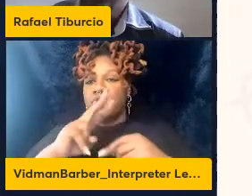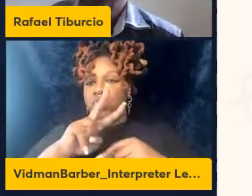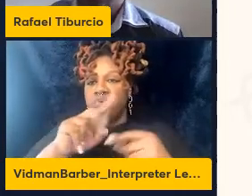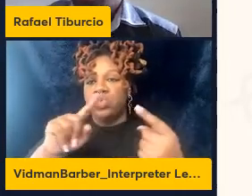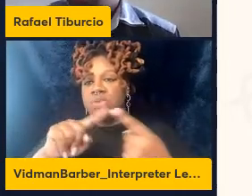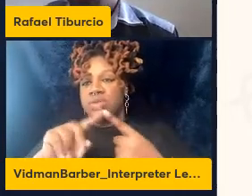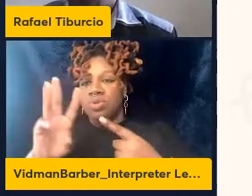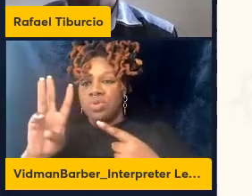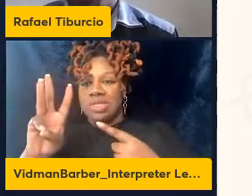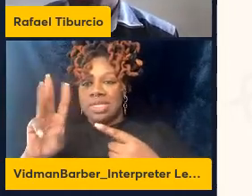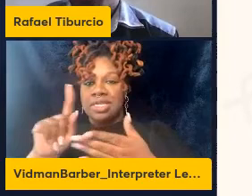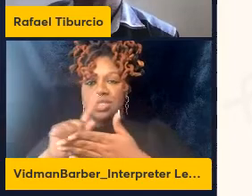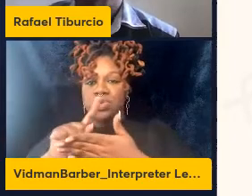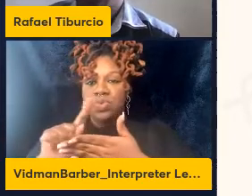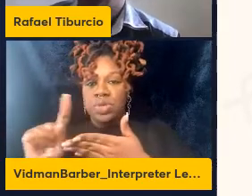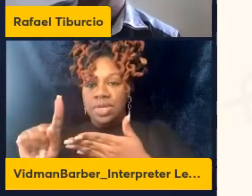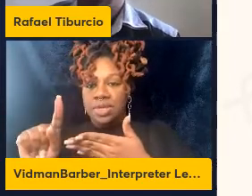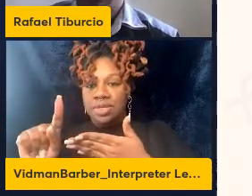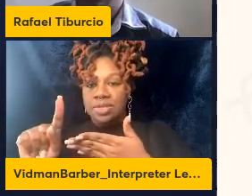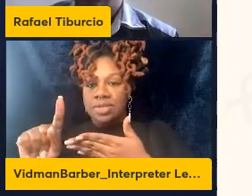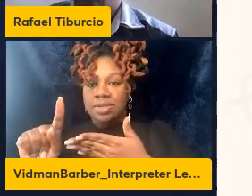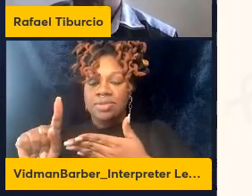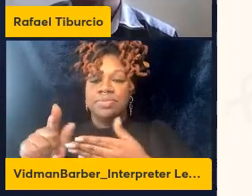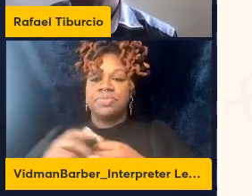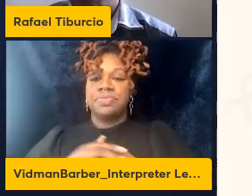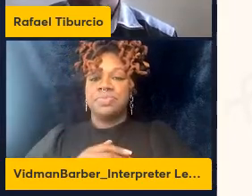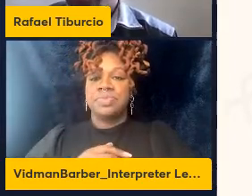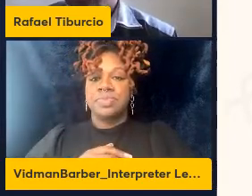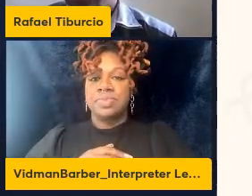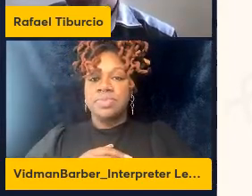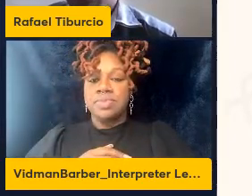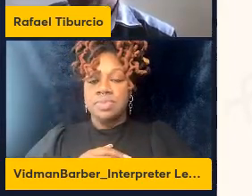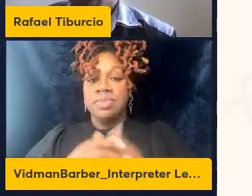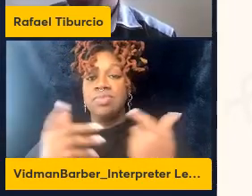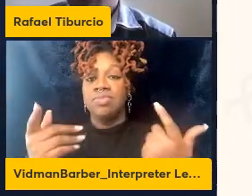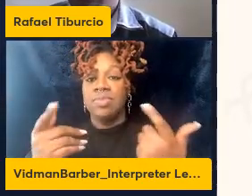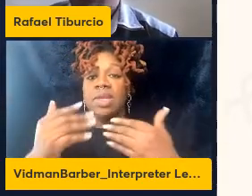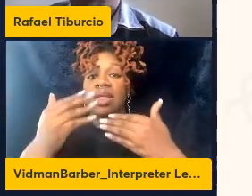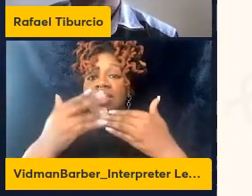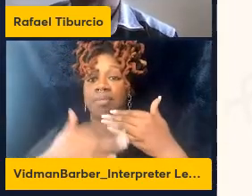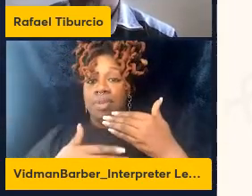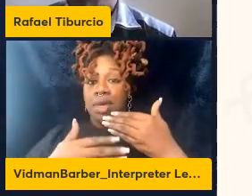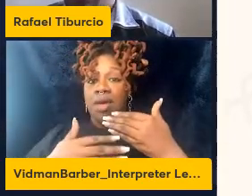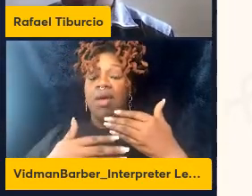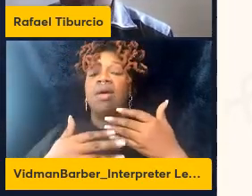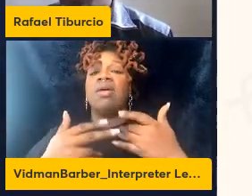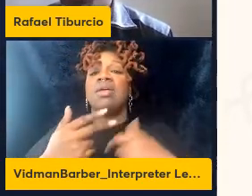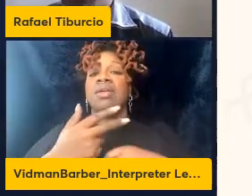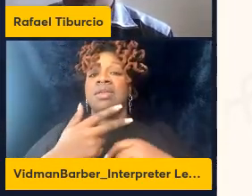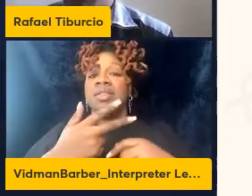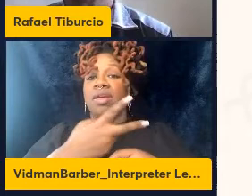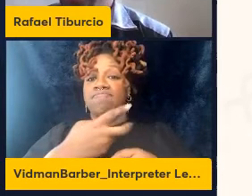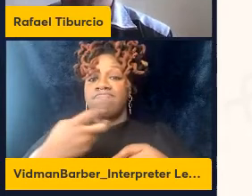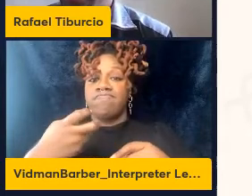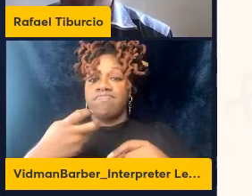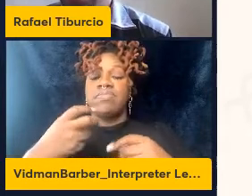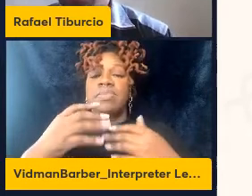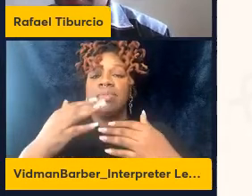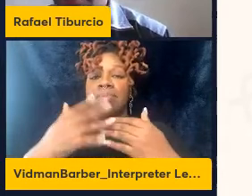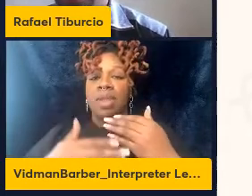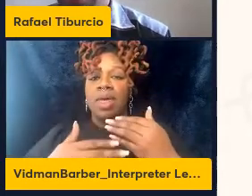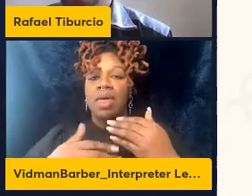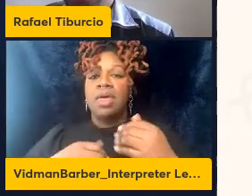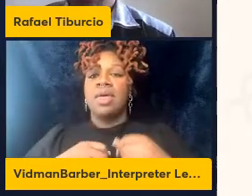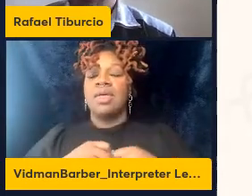iris occurs so the blood was collected and solubor mediator was quantified by